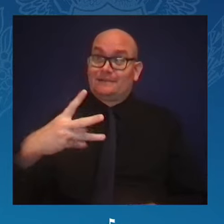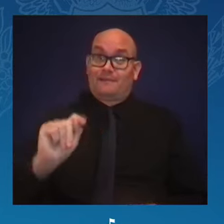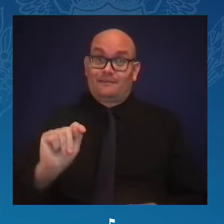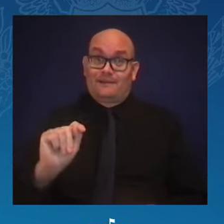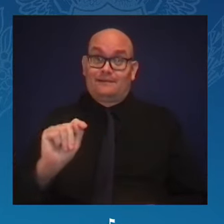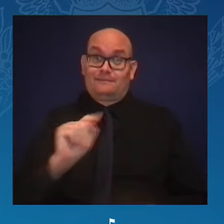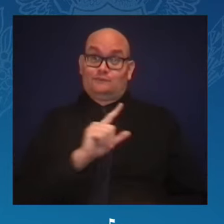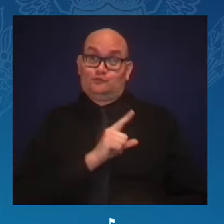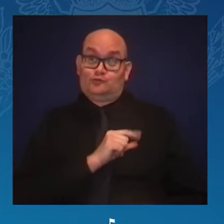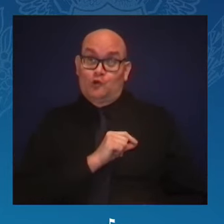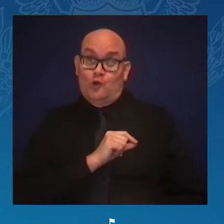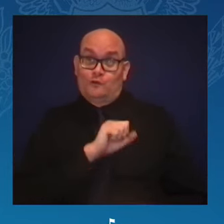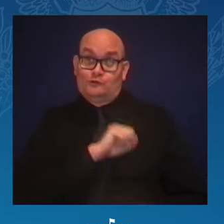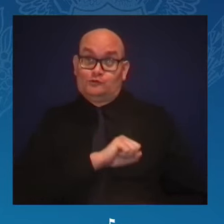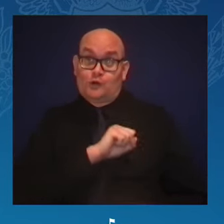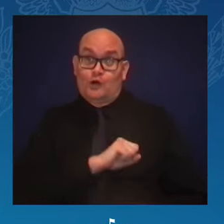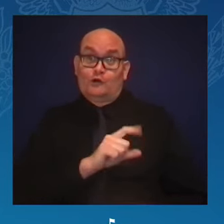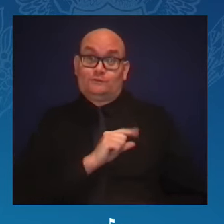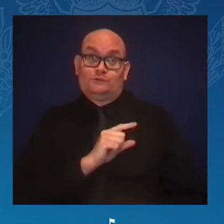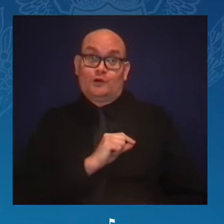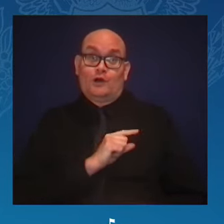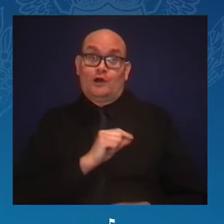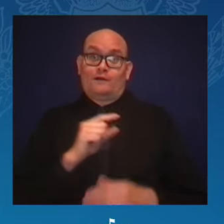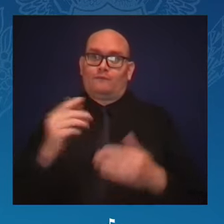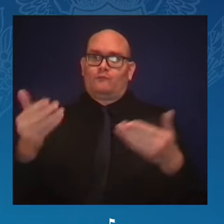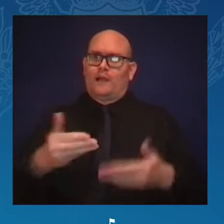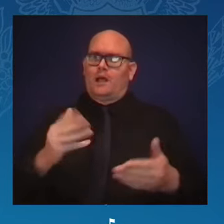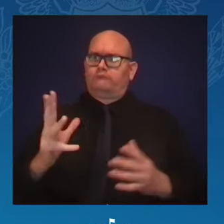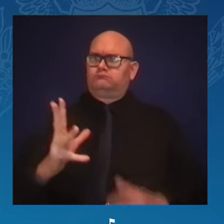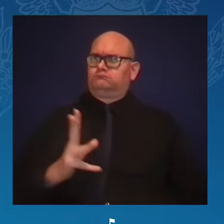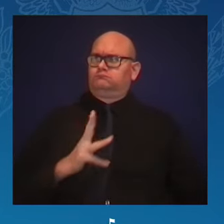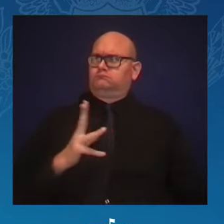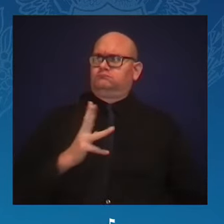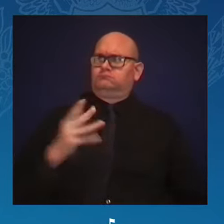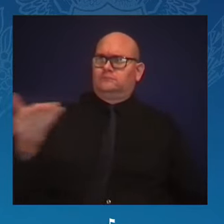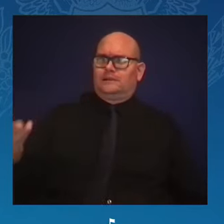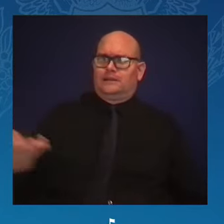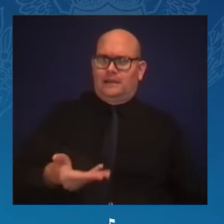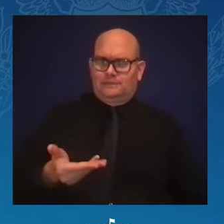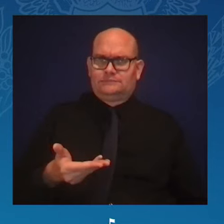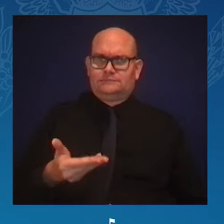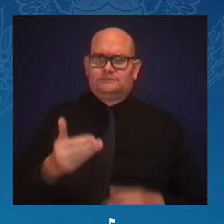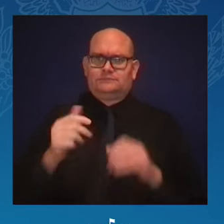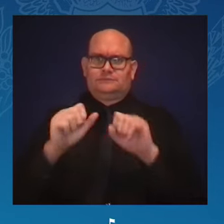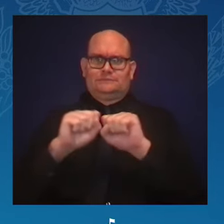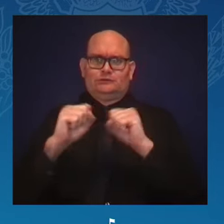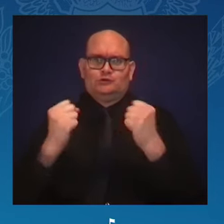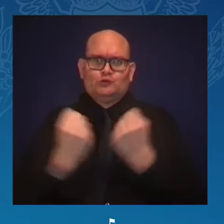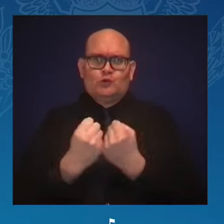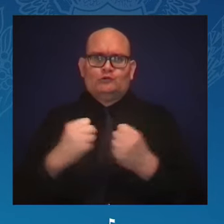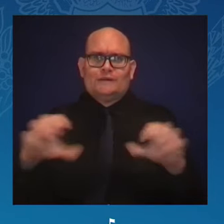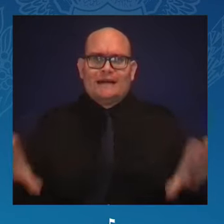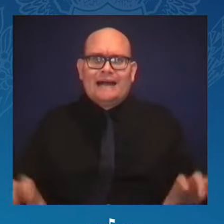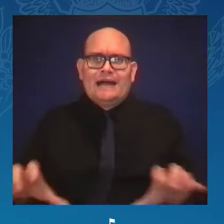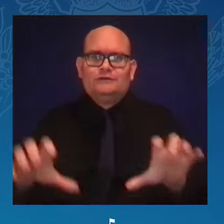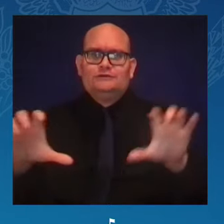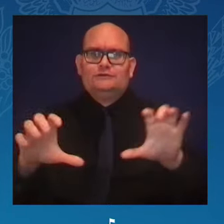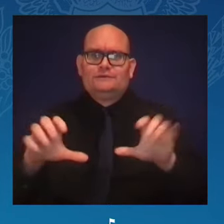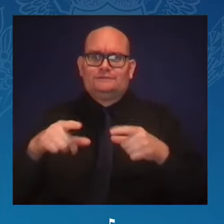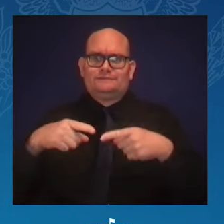guests joining us today for our Social Action Luncheon during this 56th National Convention.